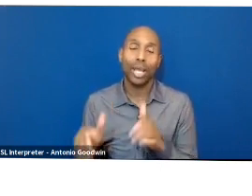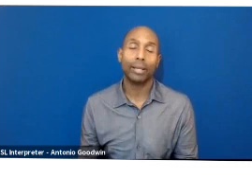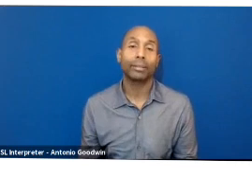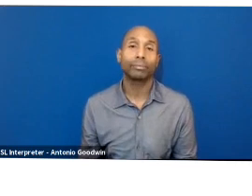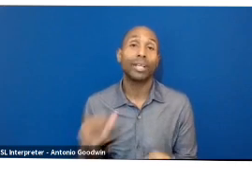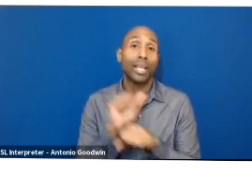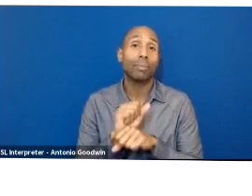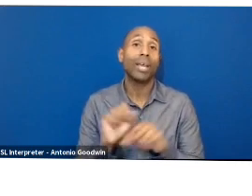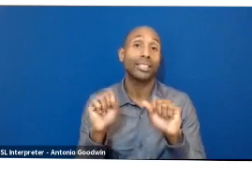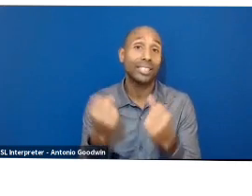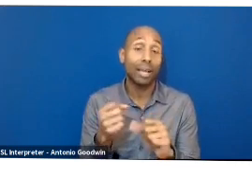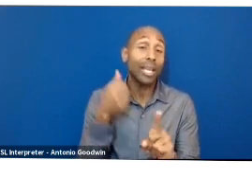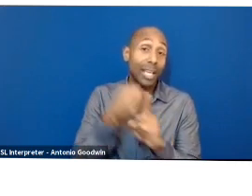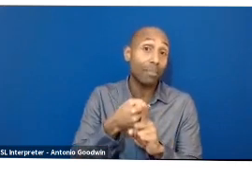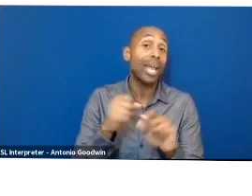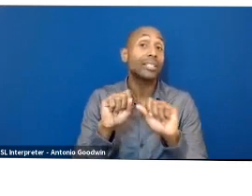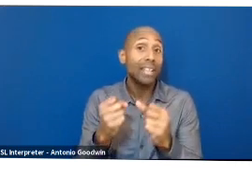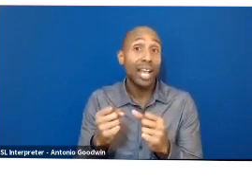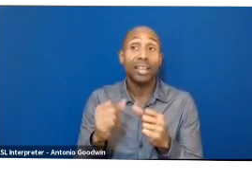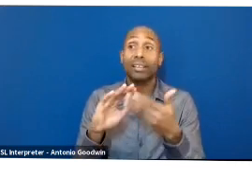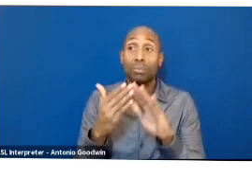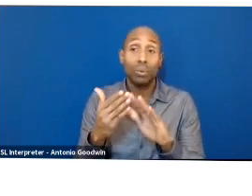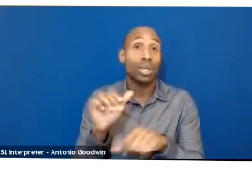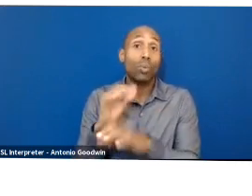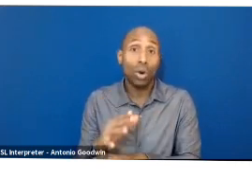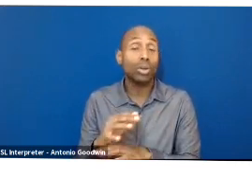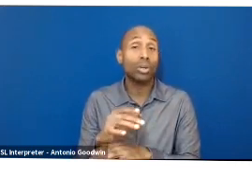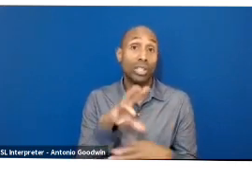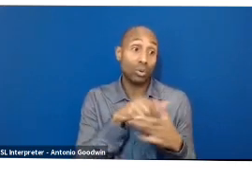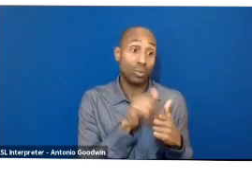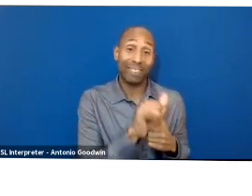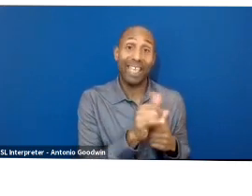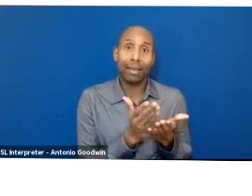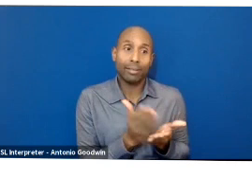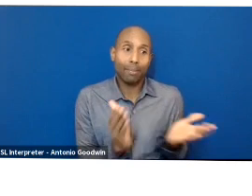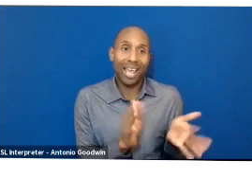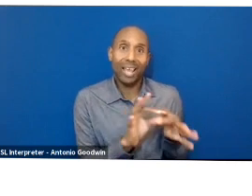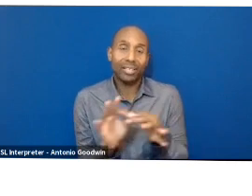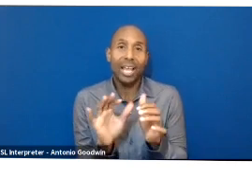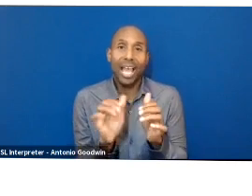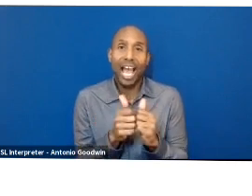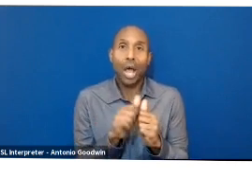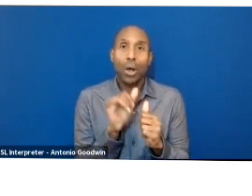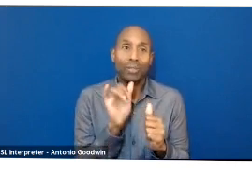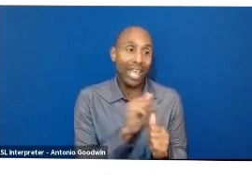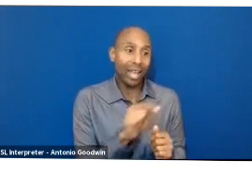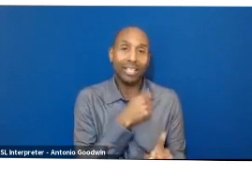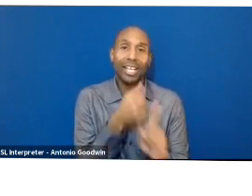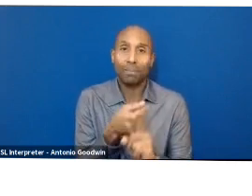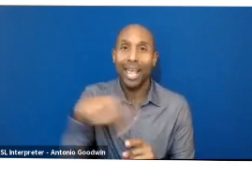who are part of the supply chain. And really understand all the nuances of how your products are made.